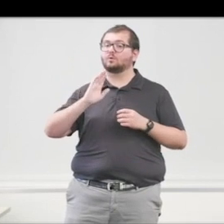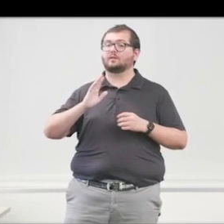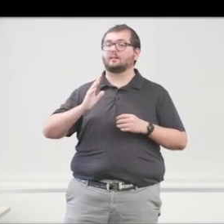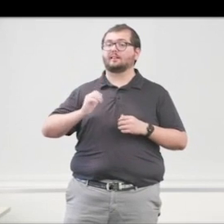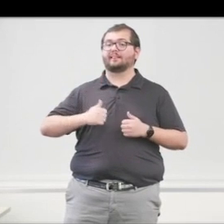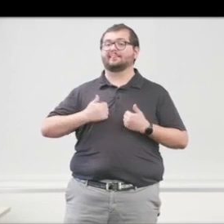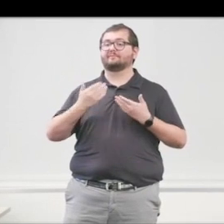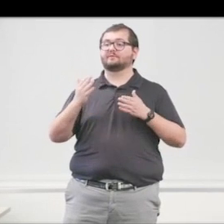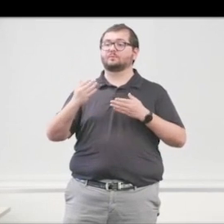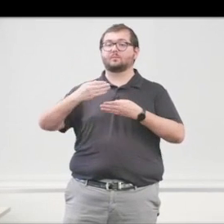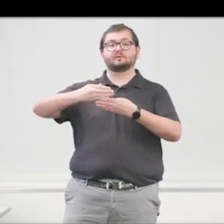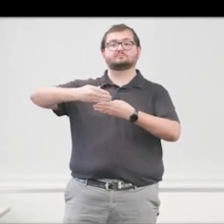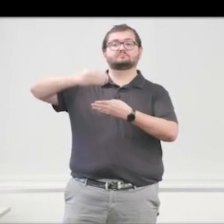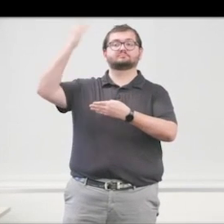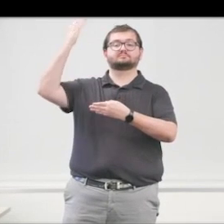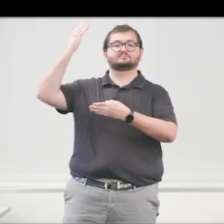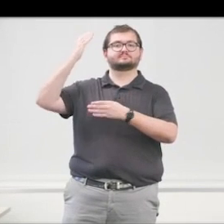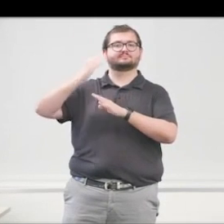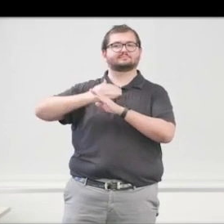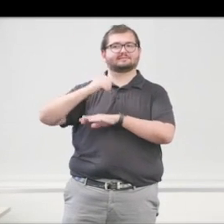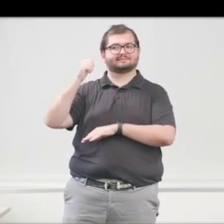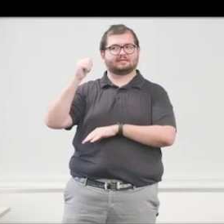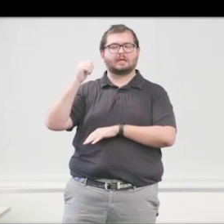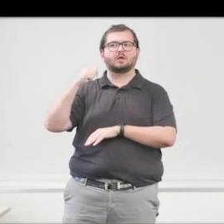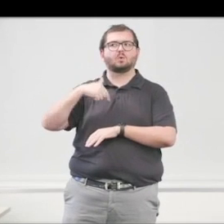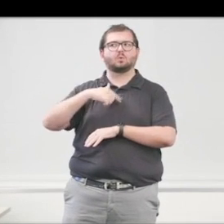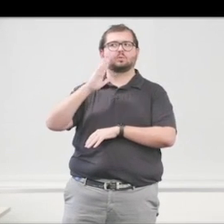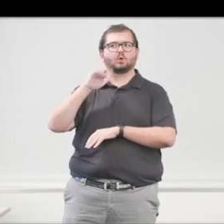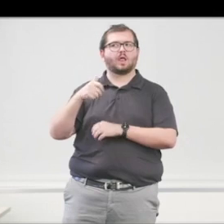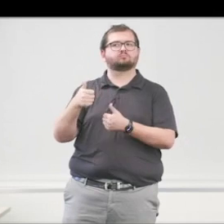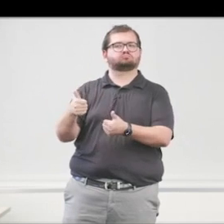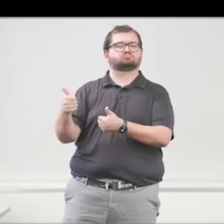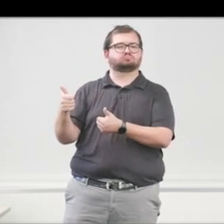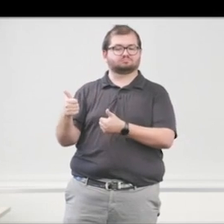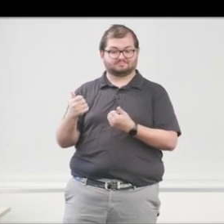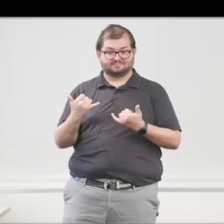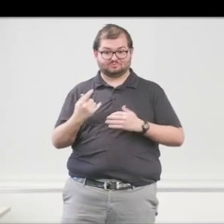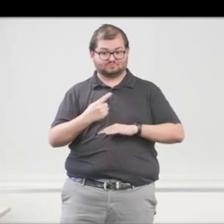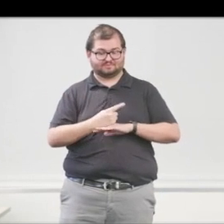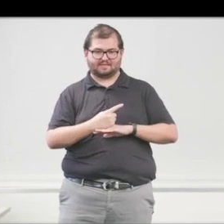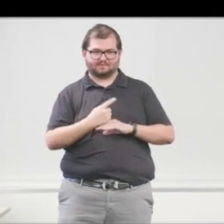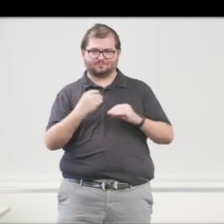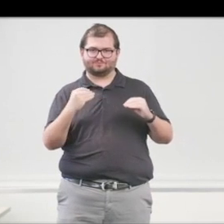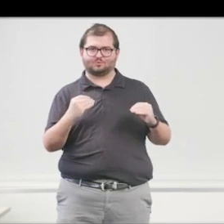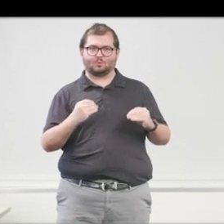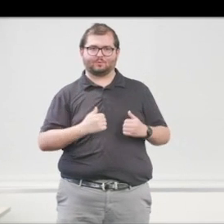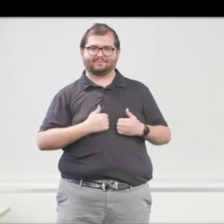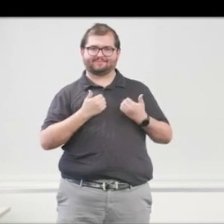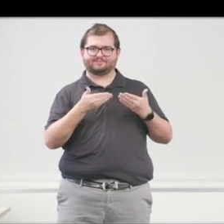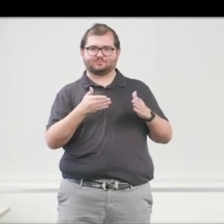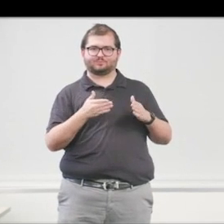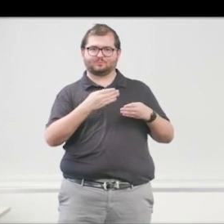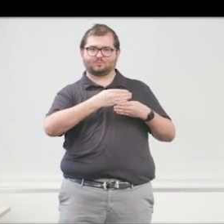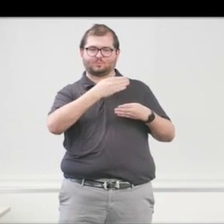10 o'clock. That way, we knew they got through the evening. Today, we don't have living room windows. We have